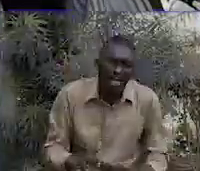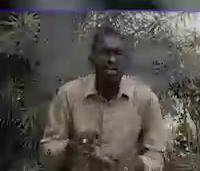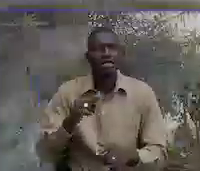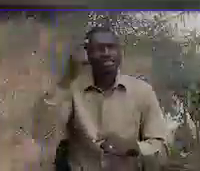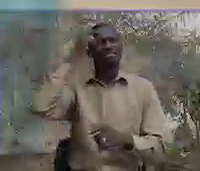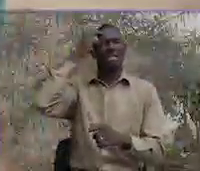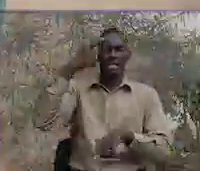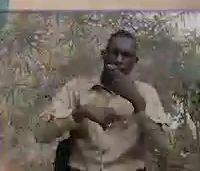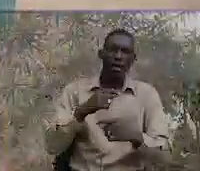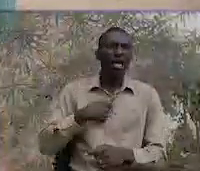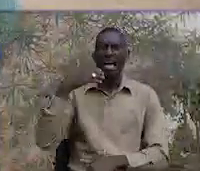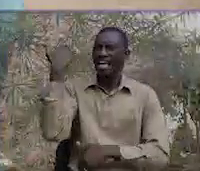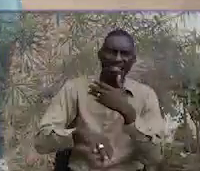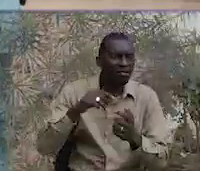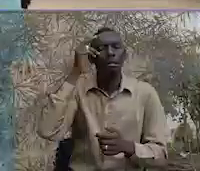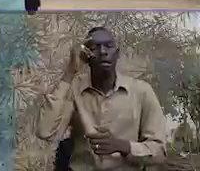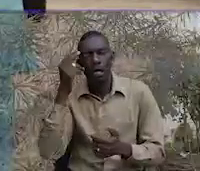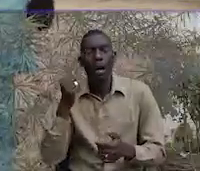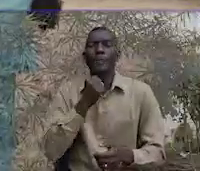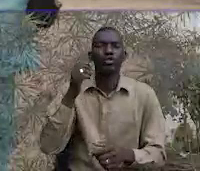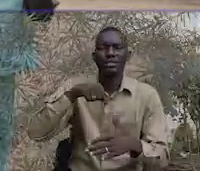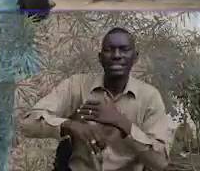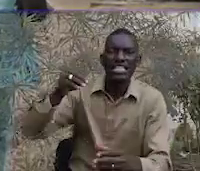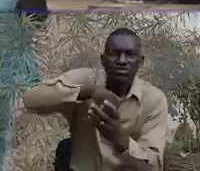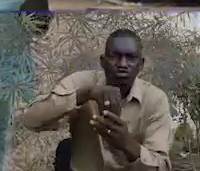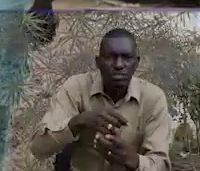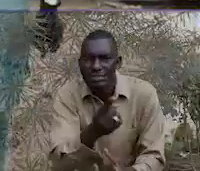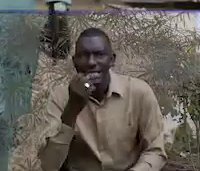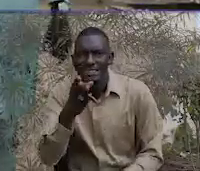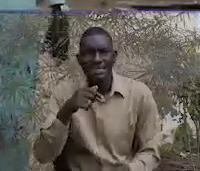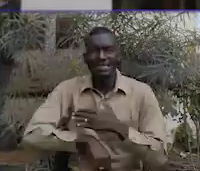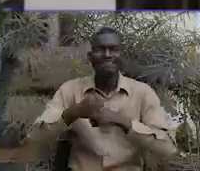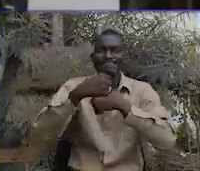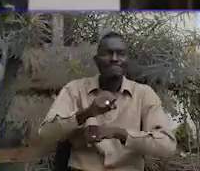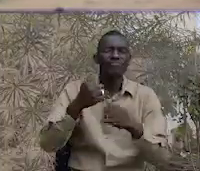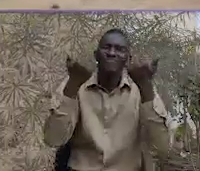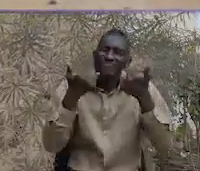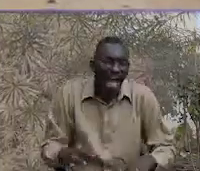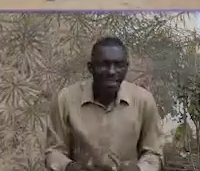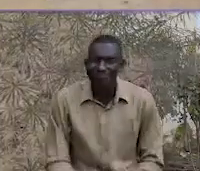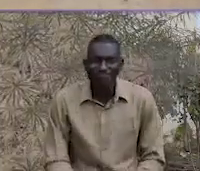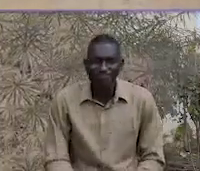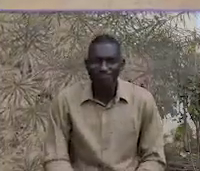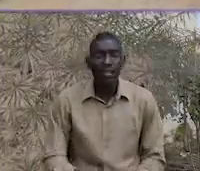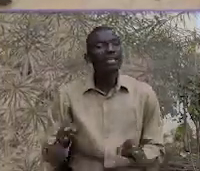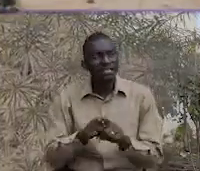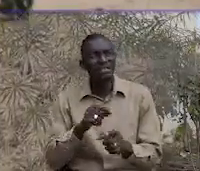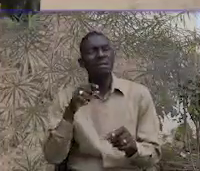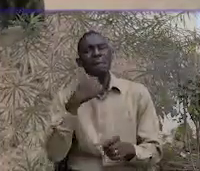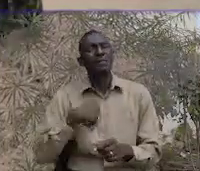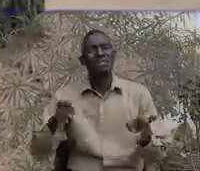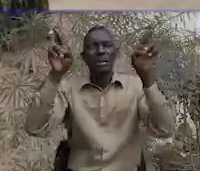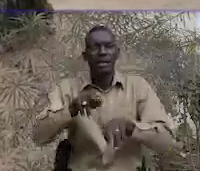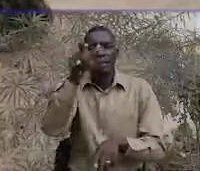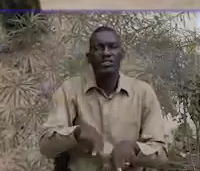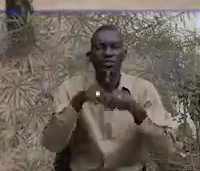test. Thinking about it, I never raised, because the inclusion they say in practice is fair. Yes, it may be my take,